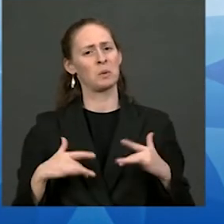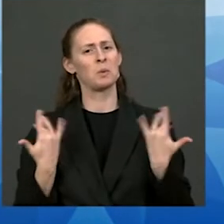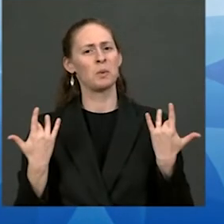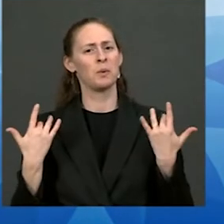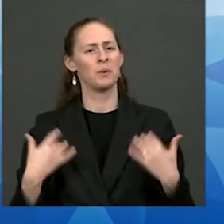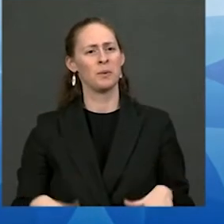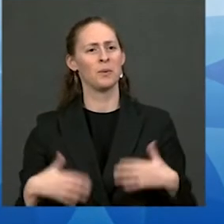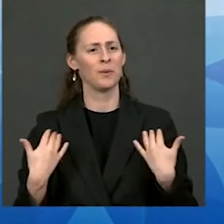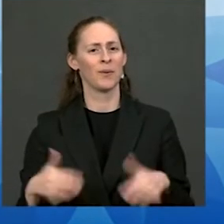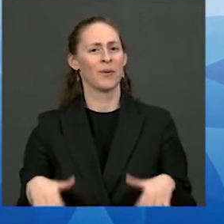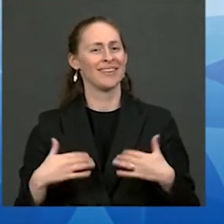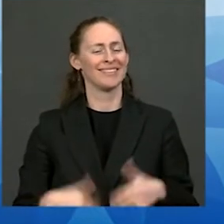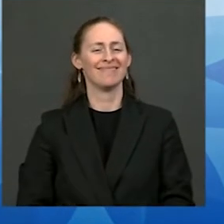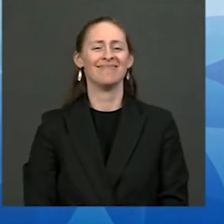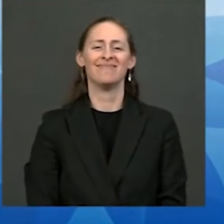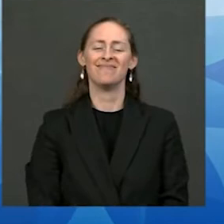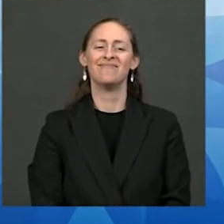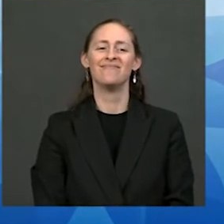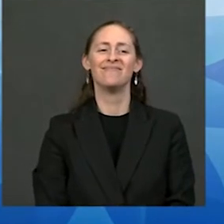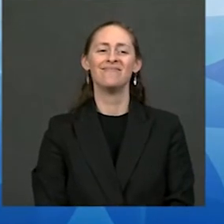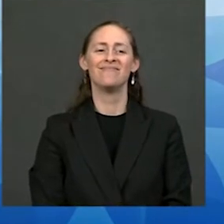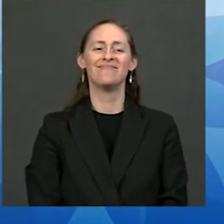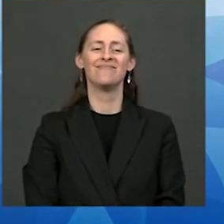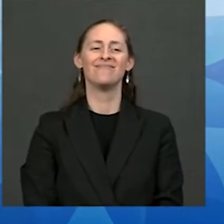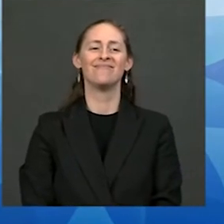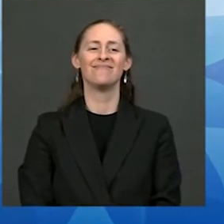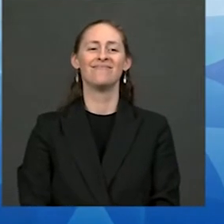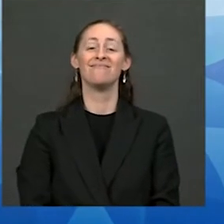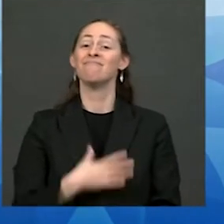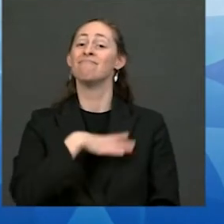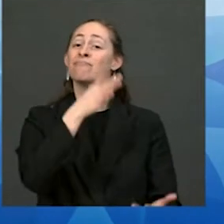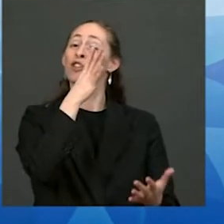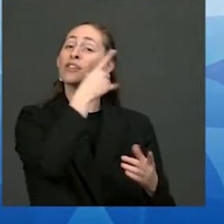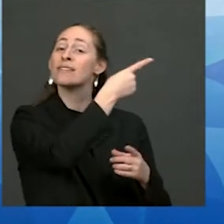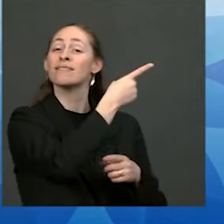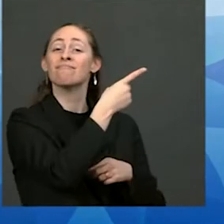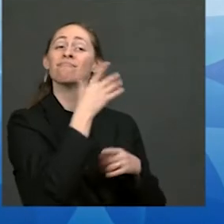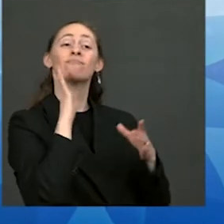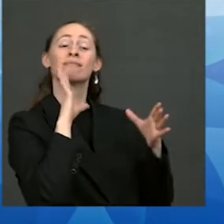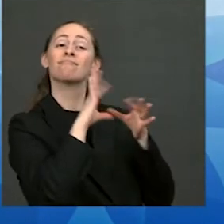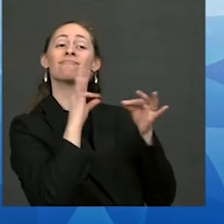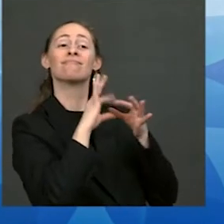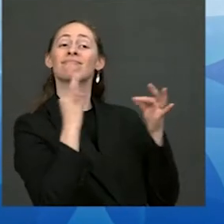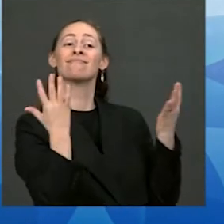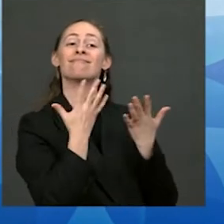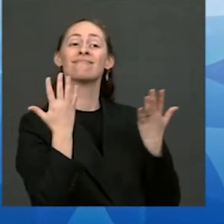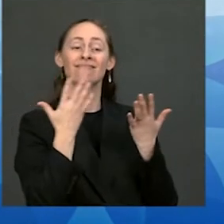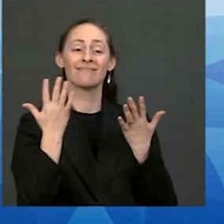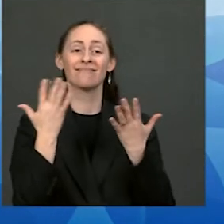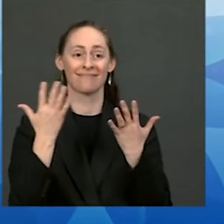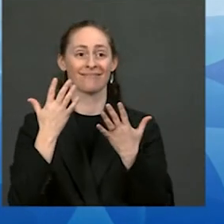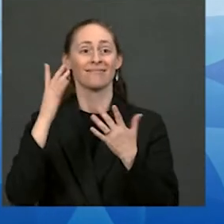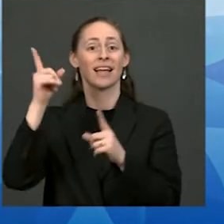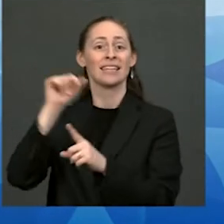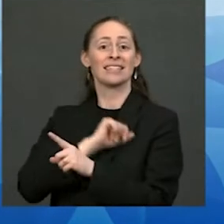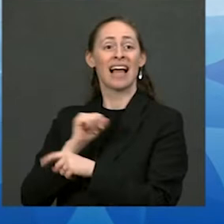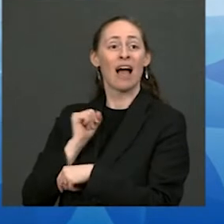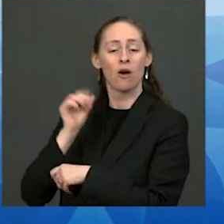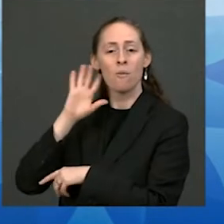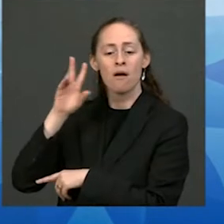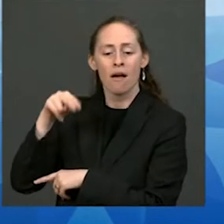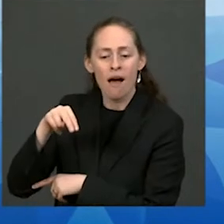I think as my mother would say former Senator Danny and always looking down going finally finally